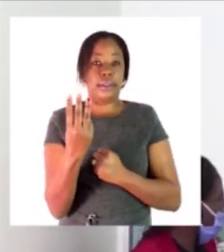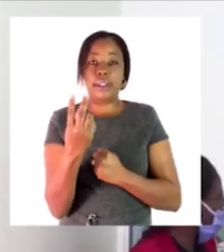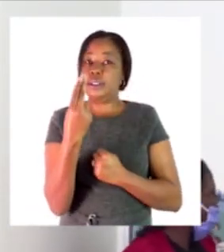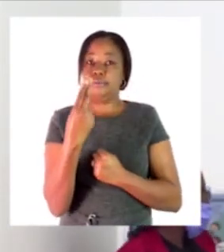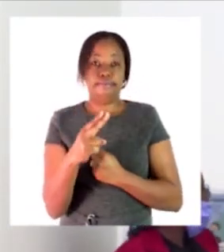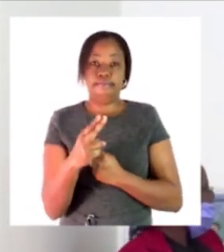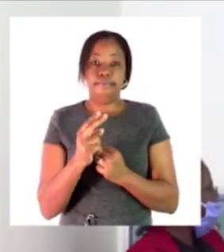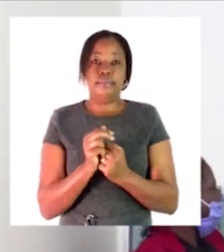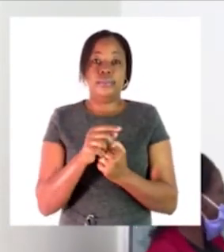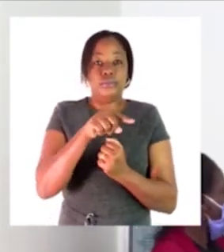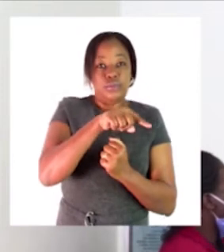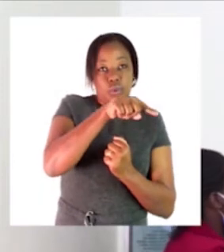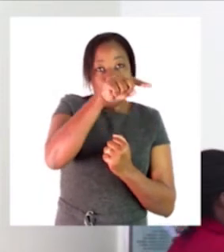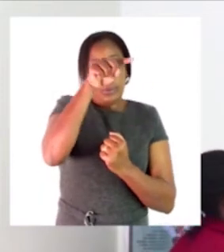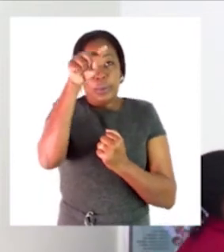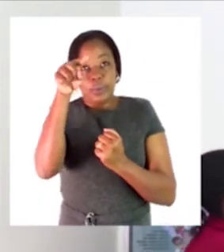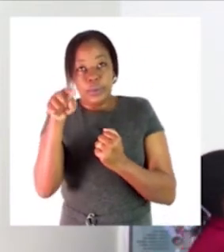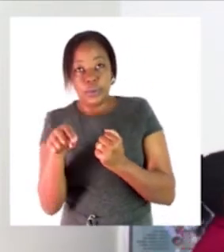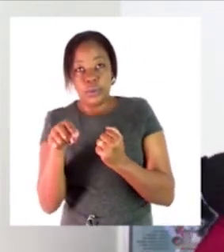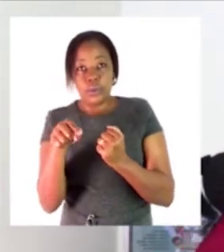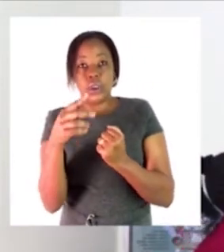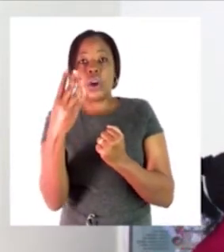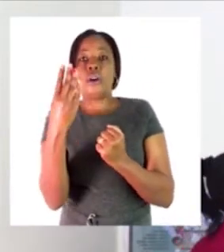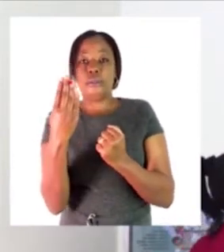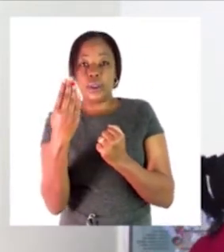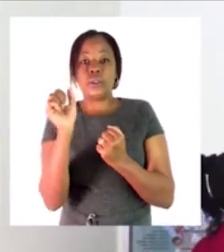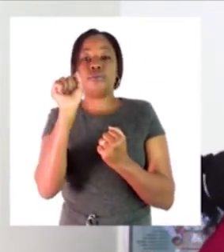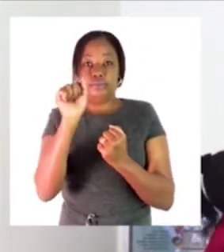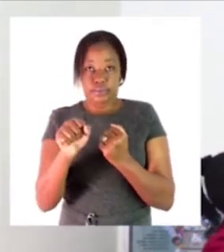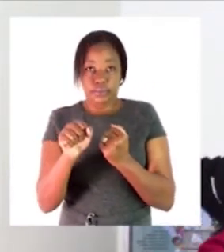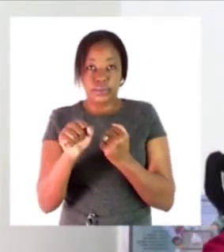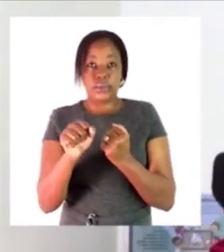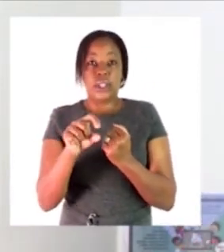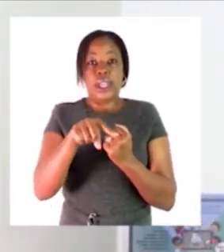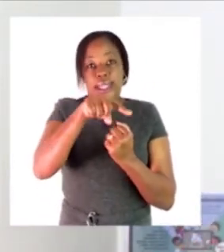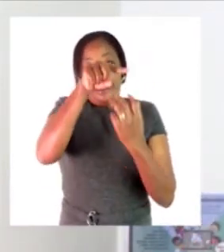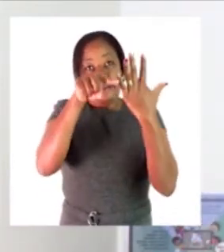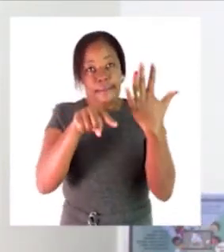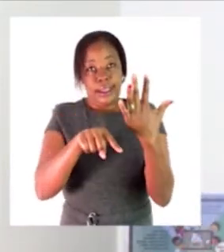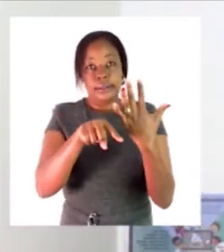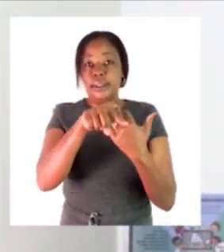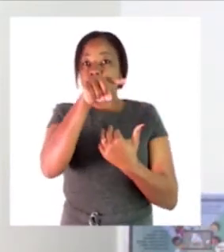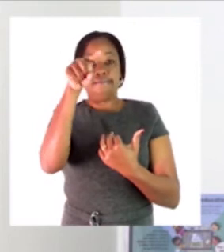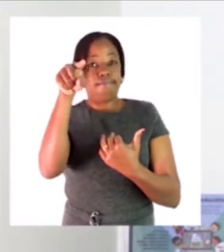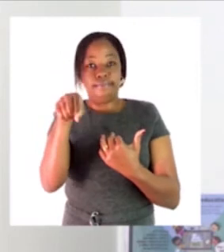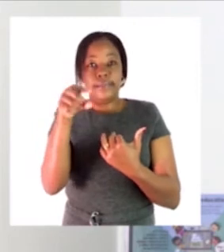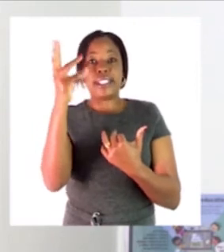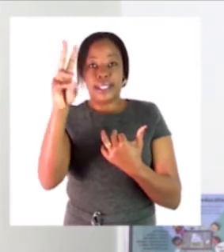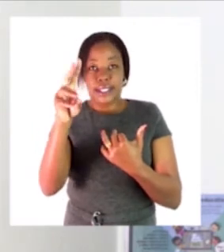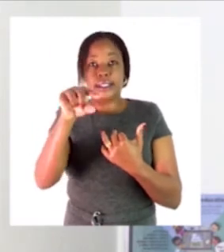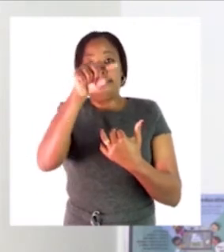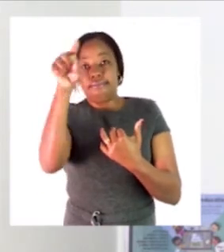two skip four skip six skip eight skip